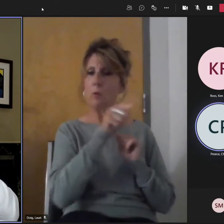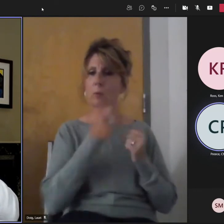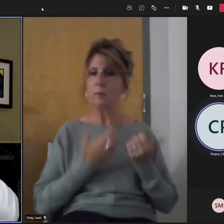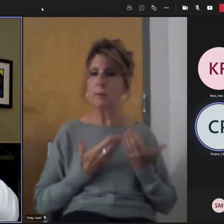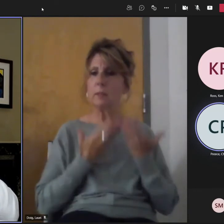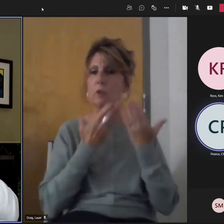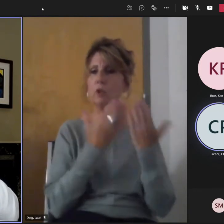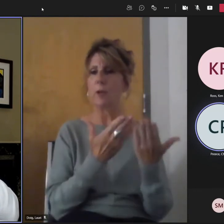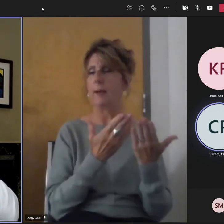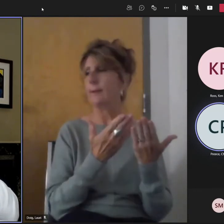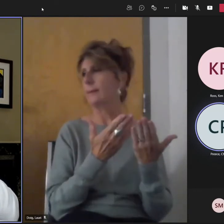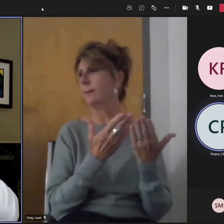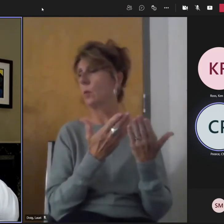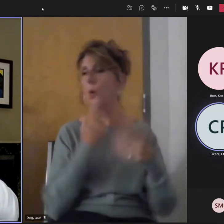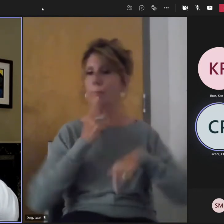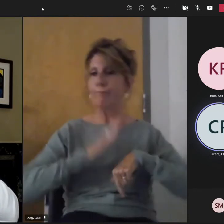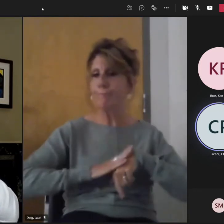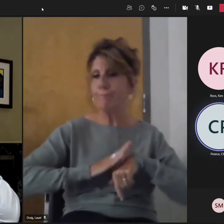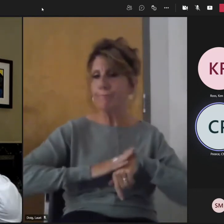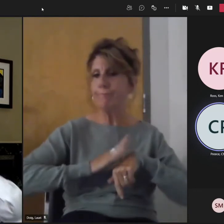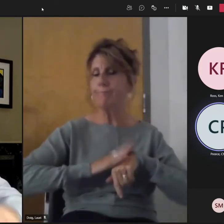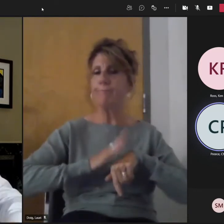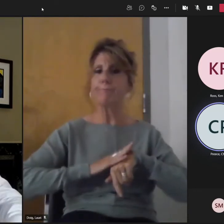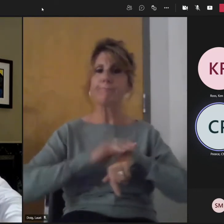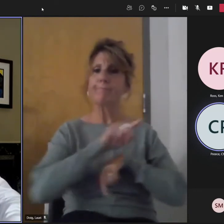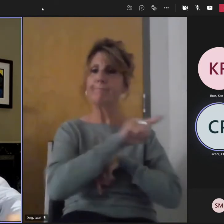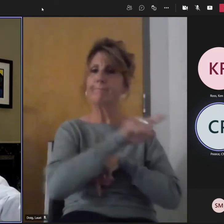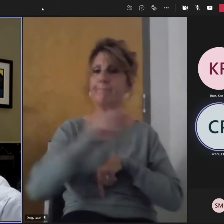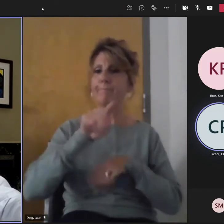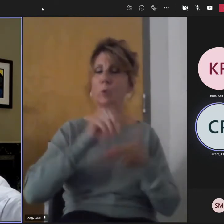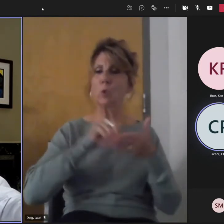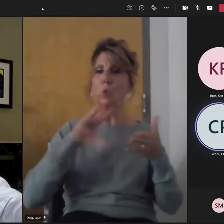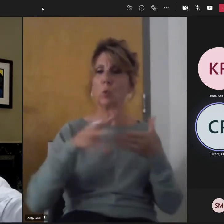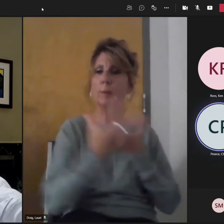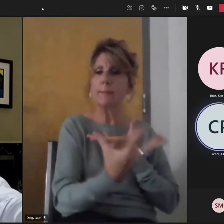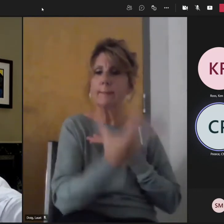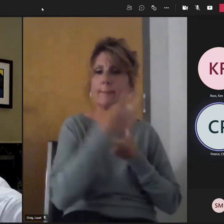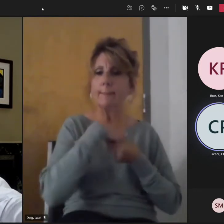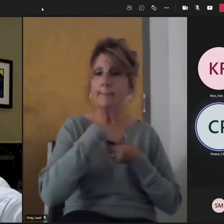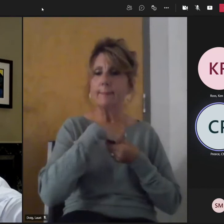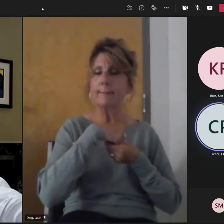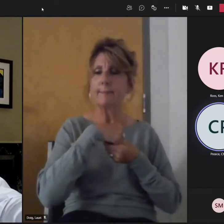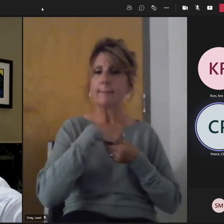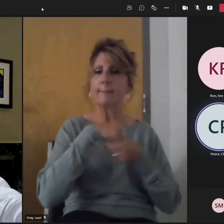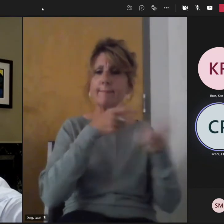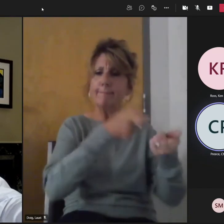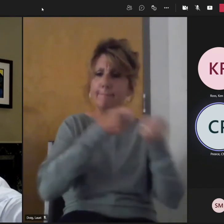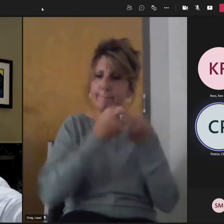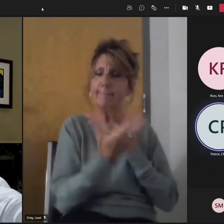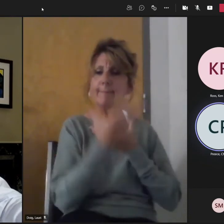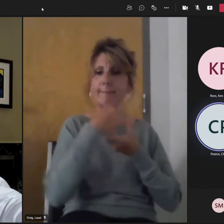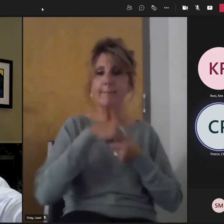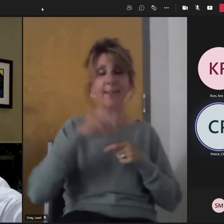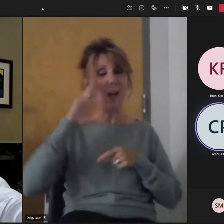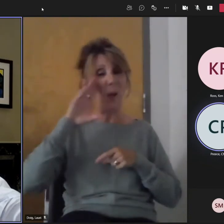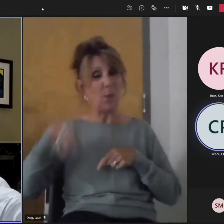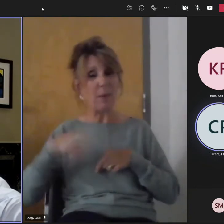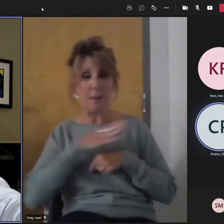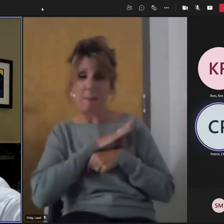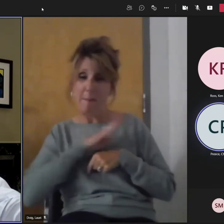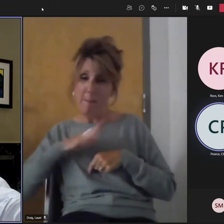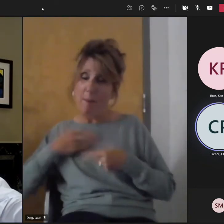engaging students, and I know we have this in our board and probably other boards,